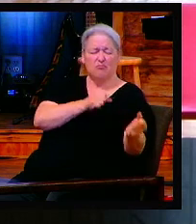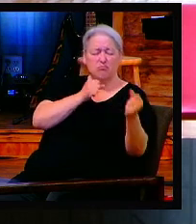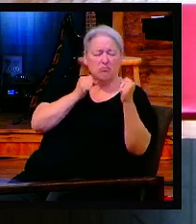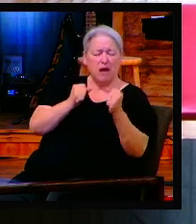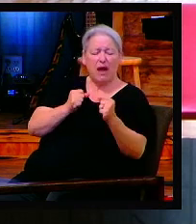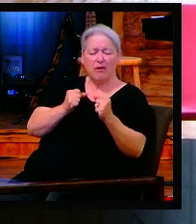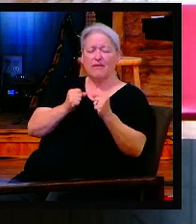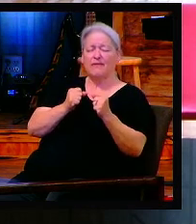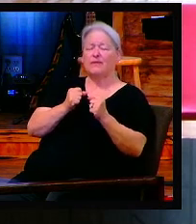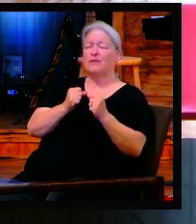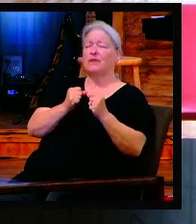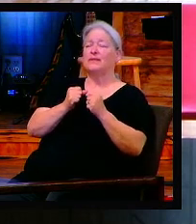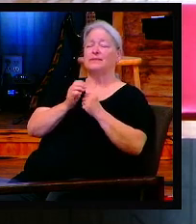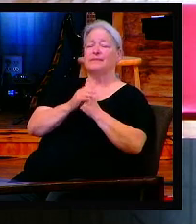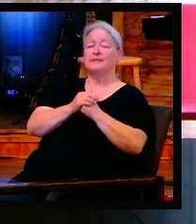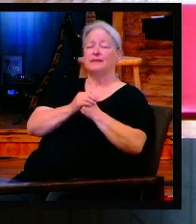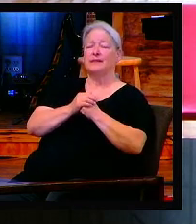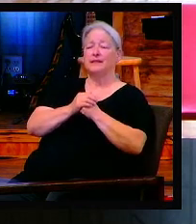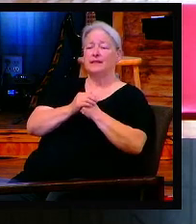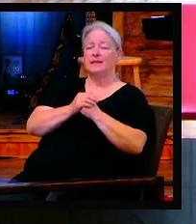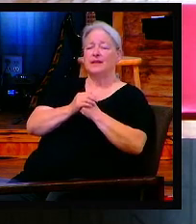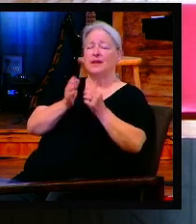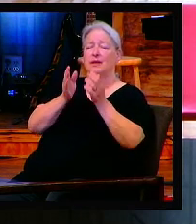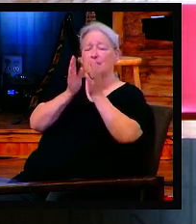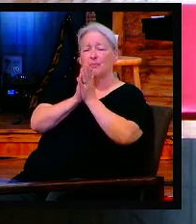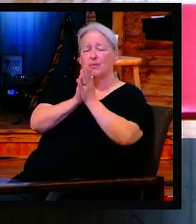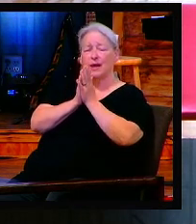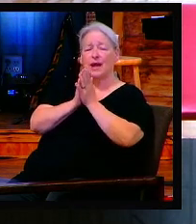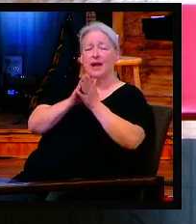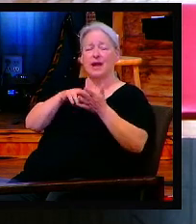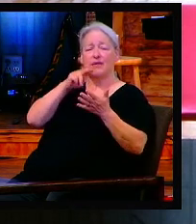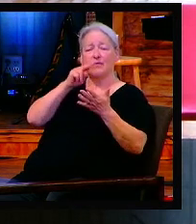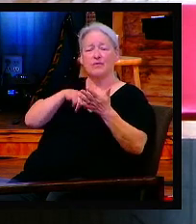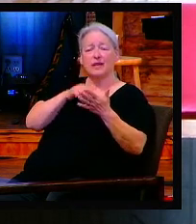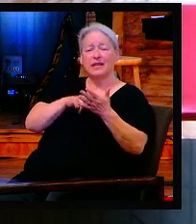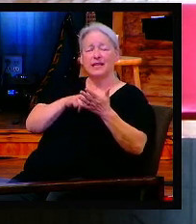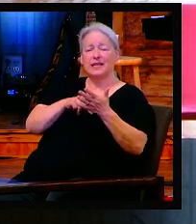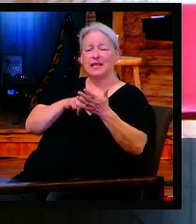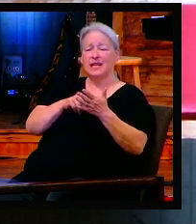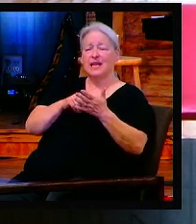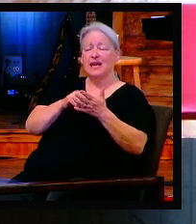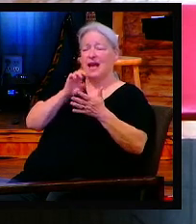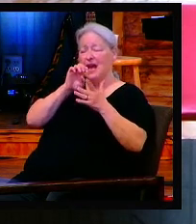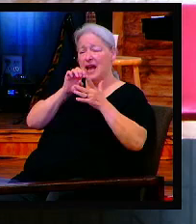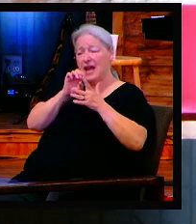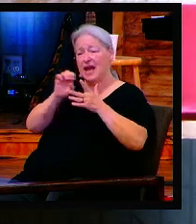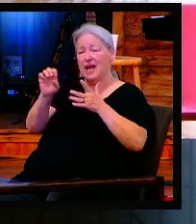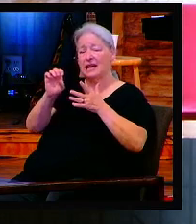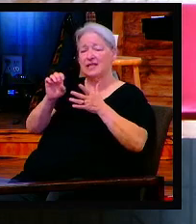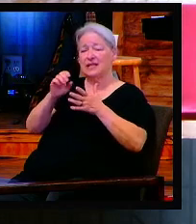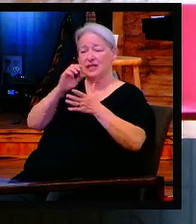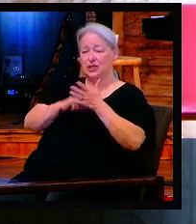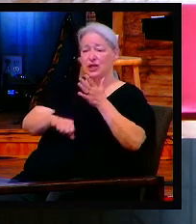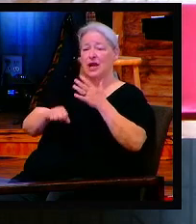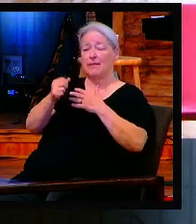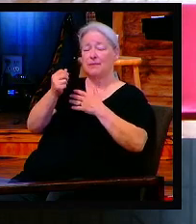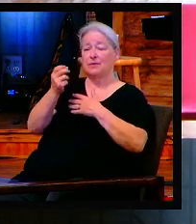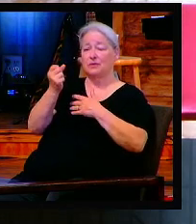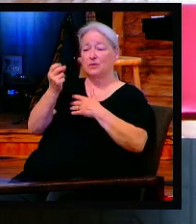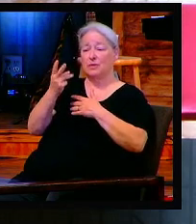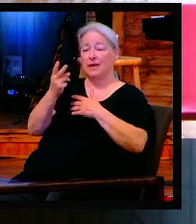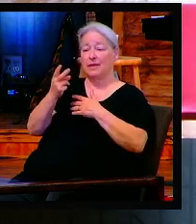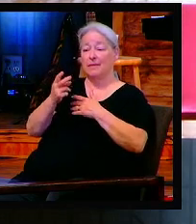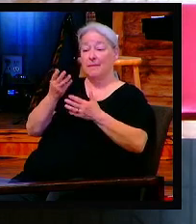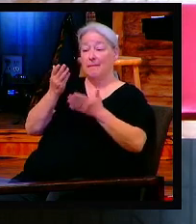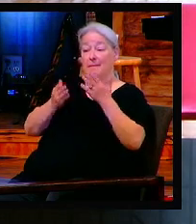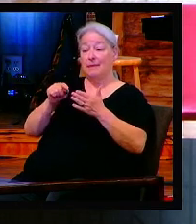And I pray that just reading out of Exodus chapter 12, this might be the first time you've ever heard anybody read out of Exodus